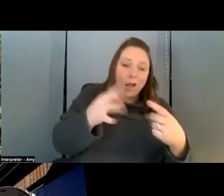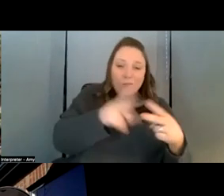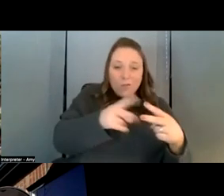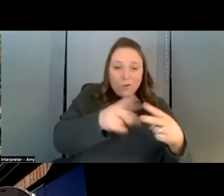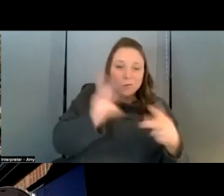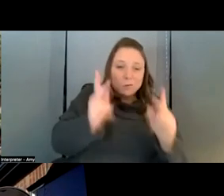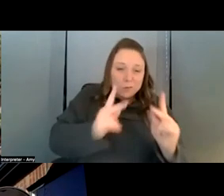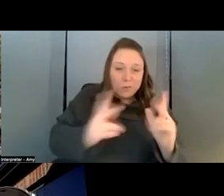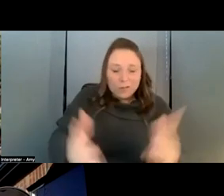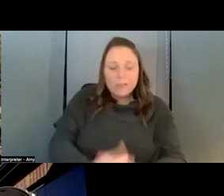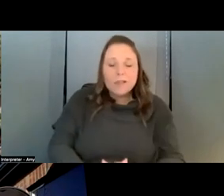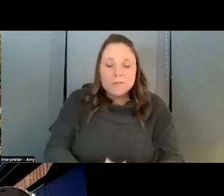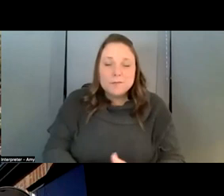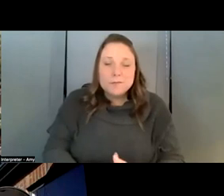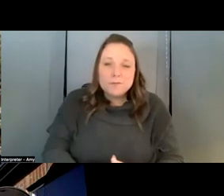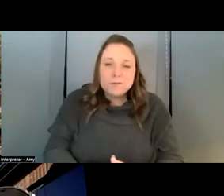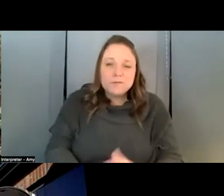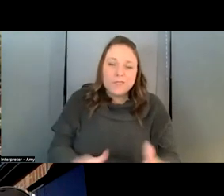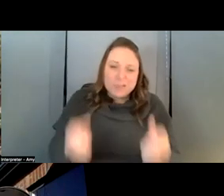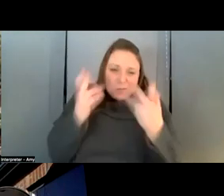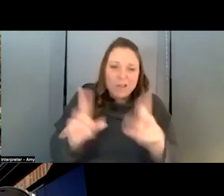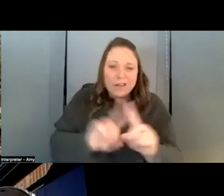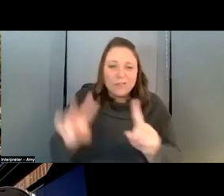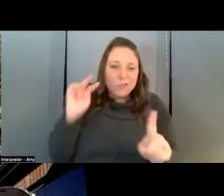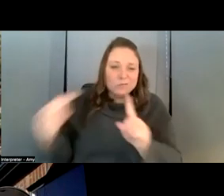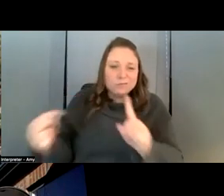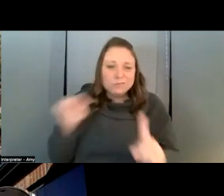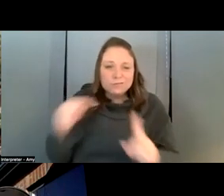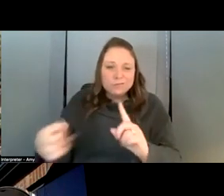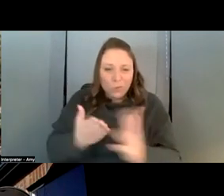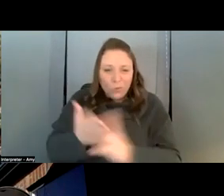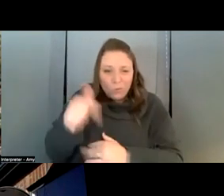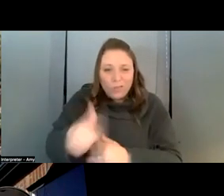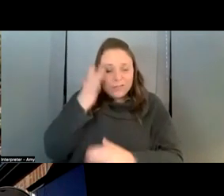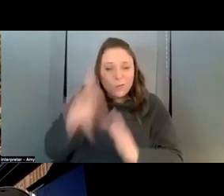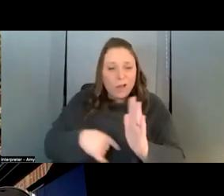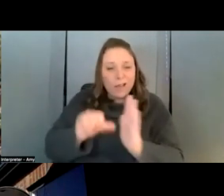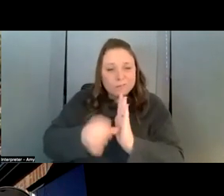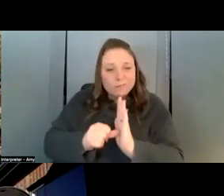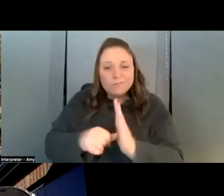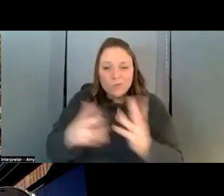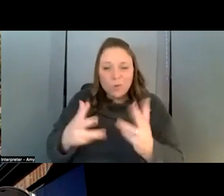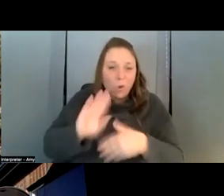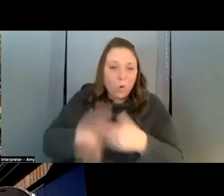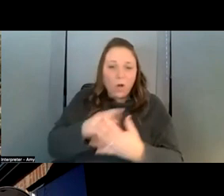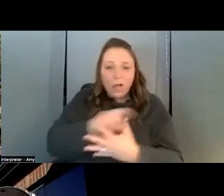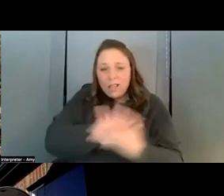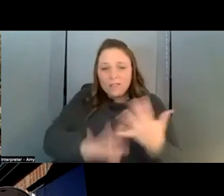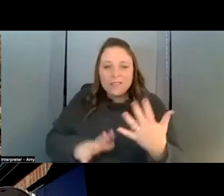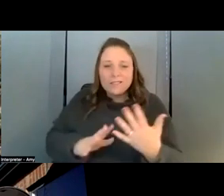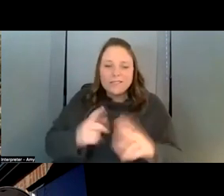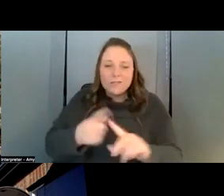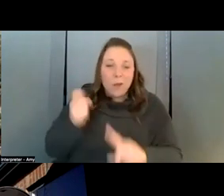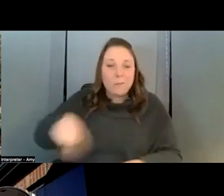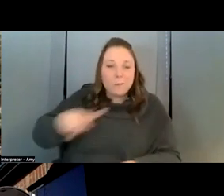it's there's so many ways this could go that's why i emphasize you know all of this is us um